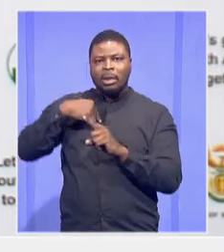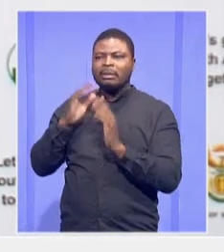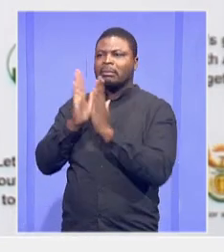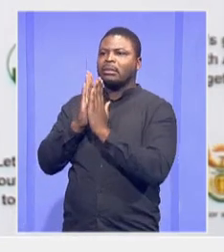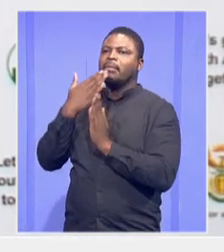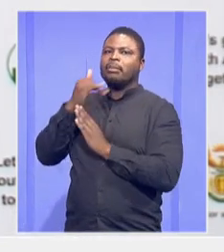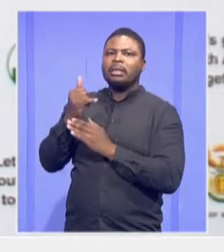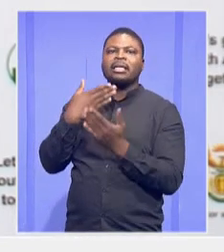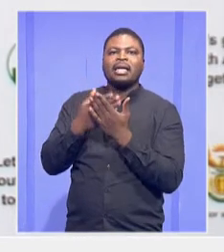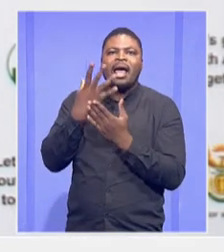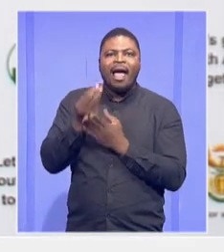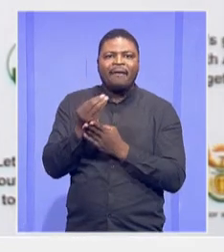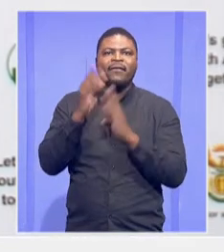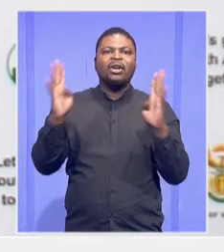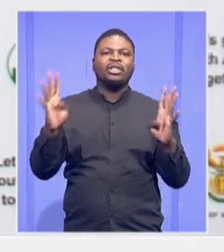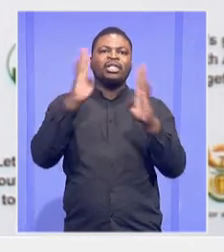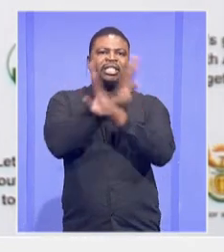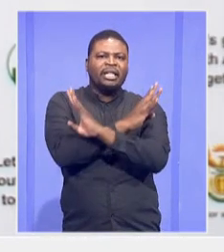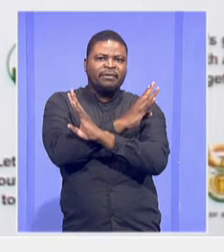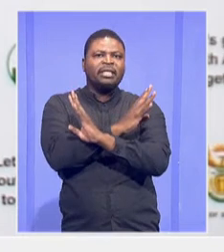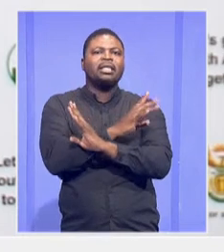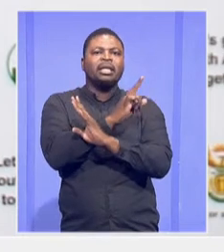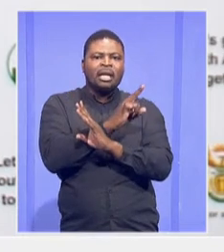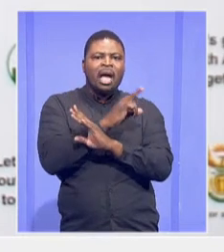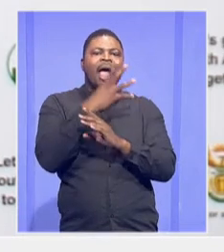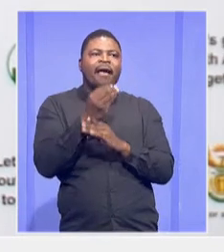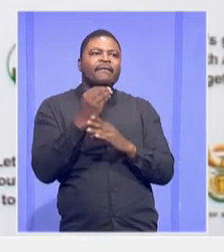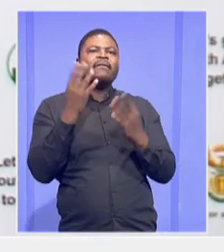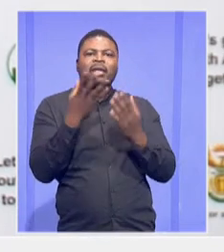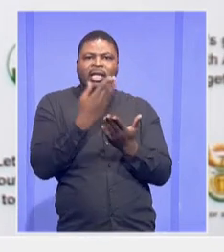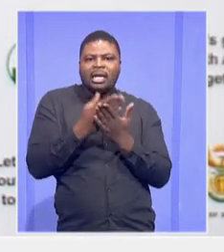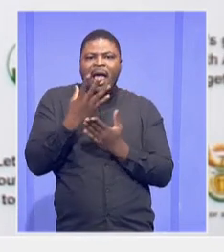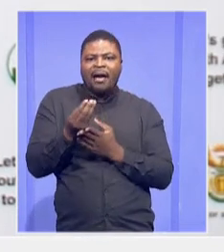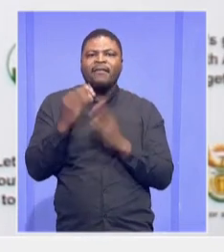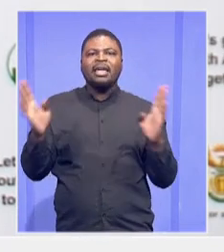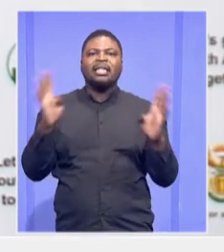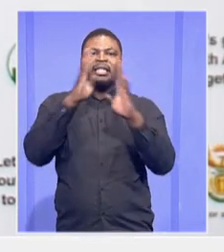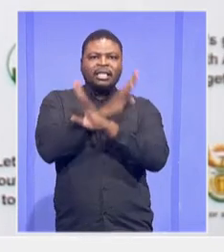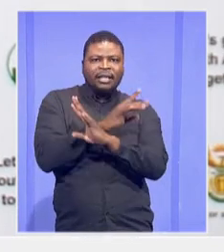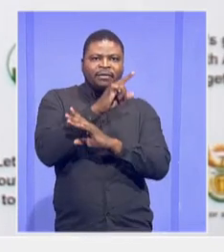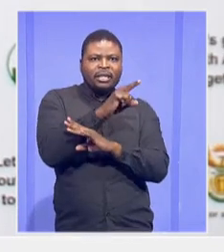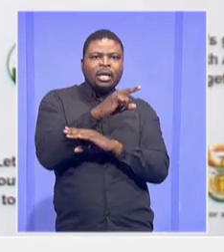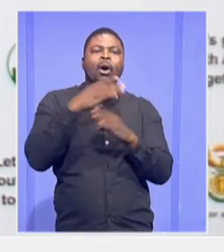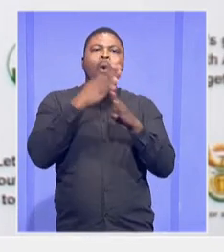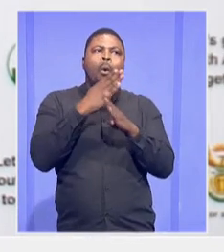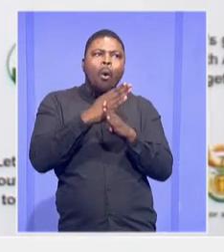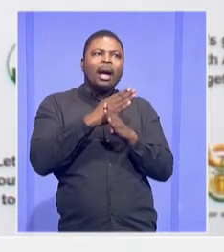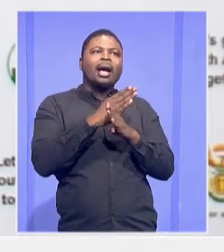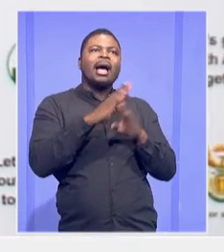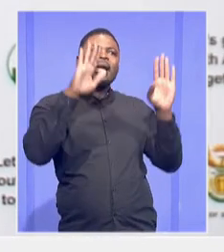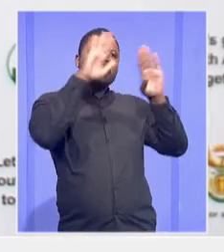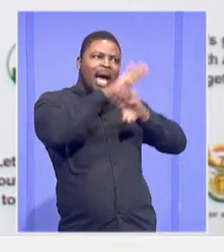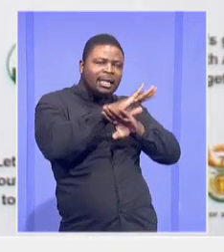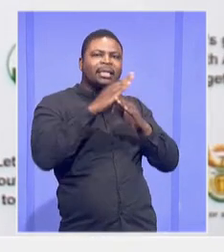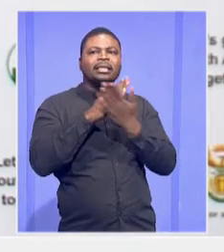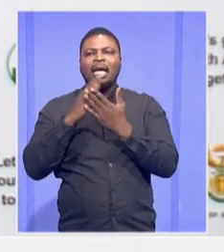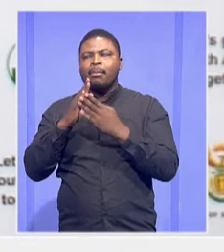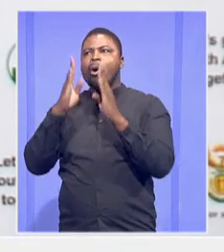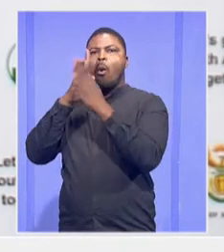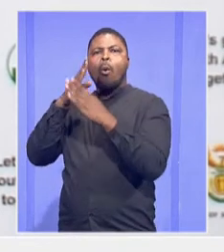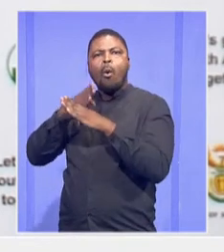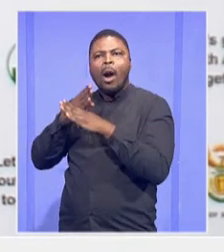during the day and the shifts working during the night. Because delivery of water and sanitation is an emergency